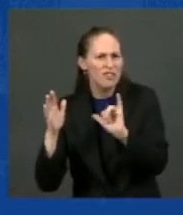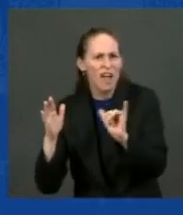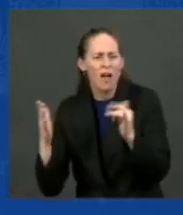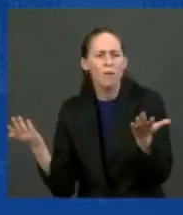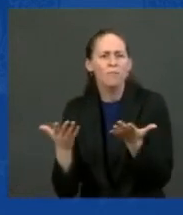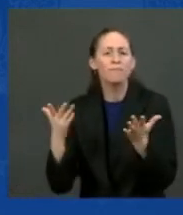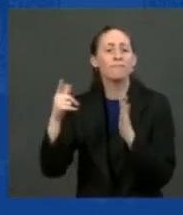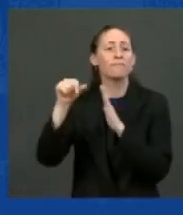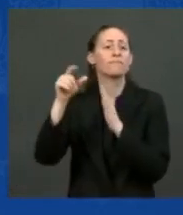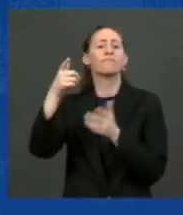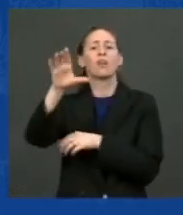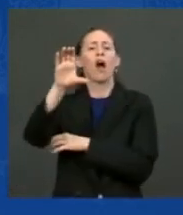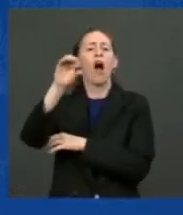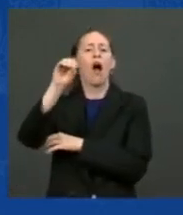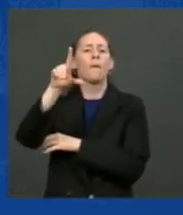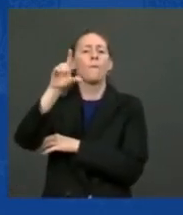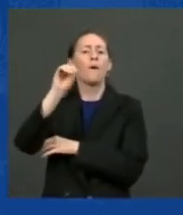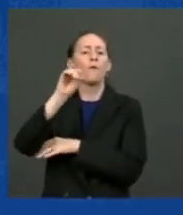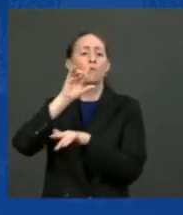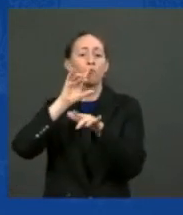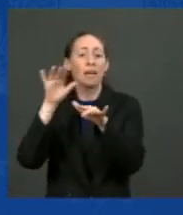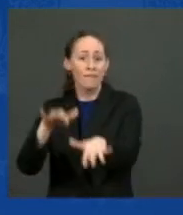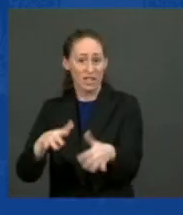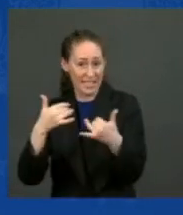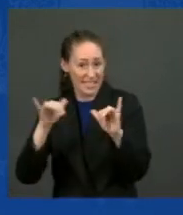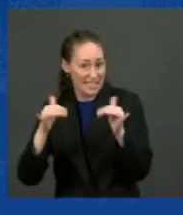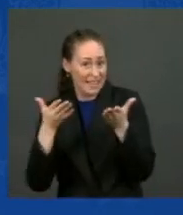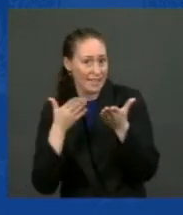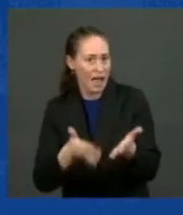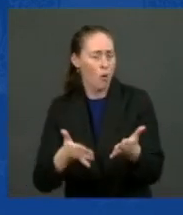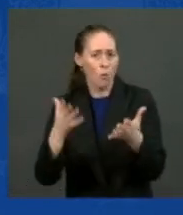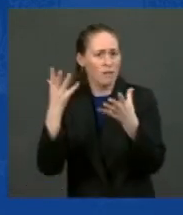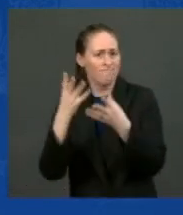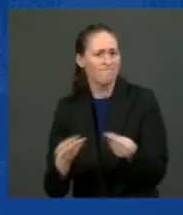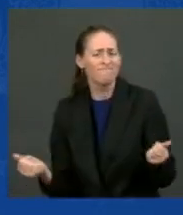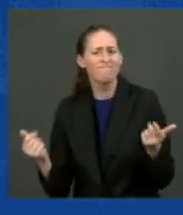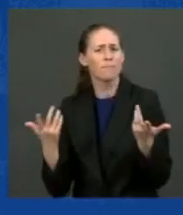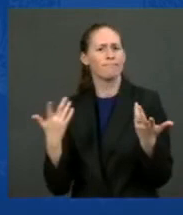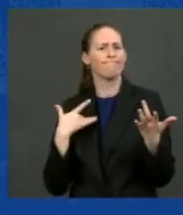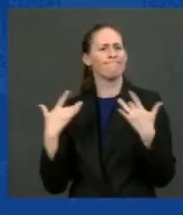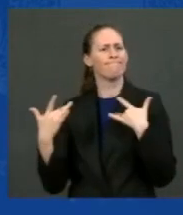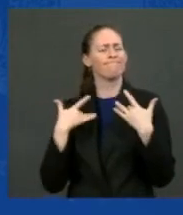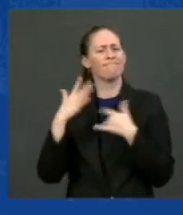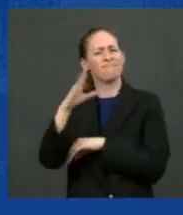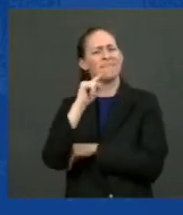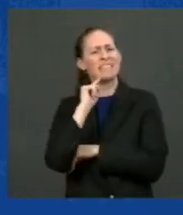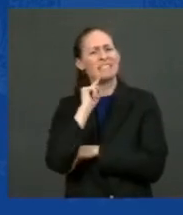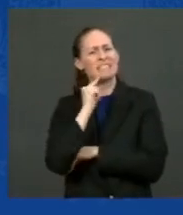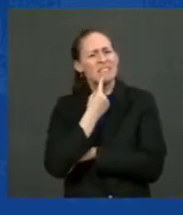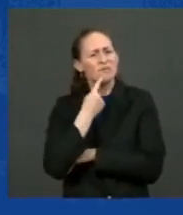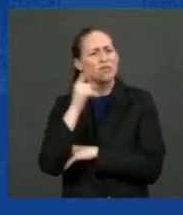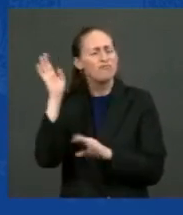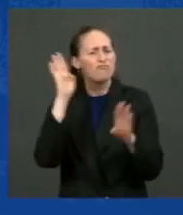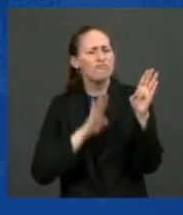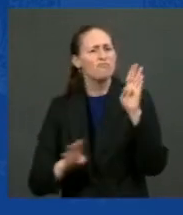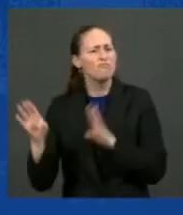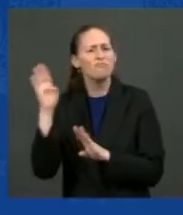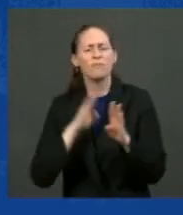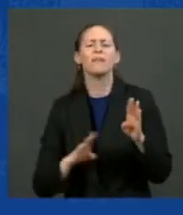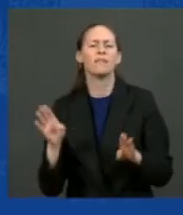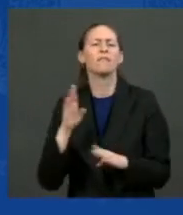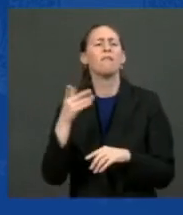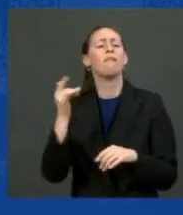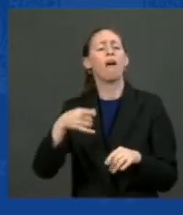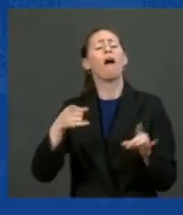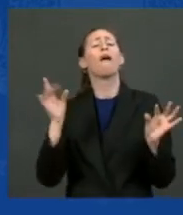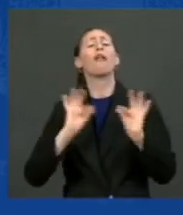This is a big deal. This is gigantic. And we're not going to ease up. We're not going to ease up in any